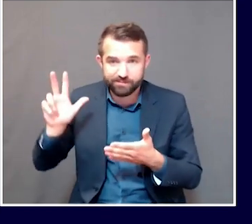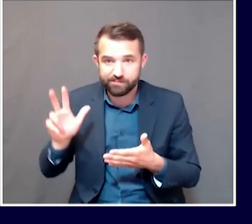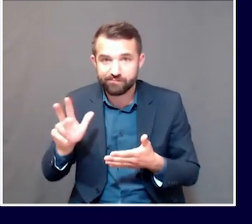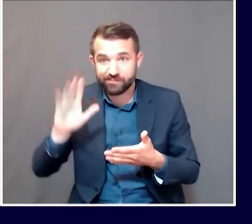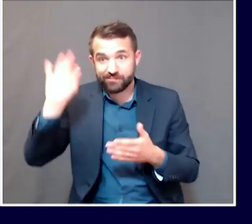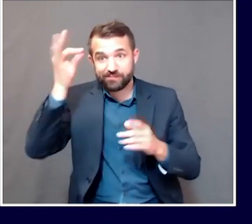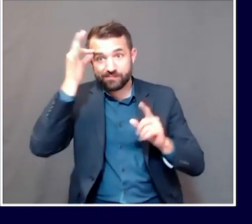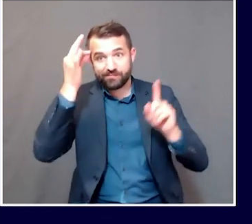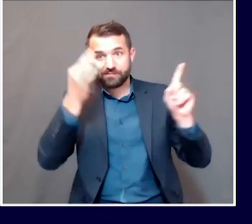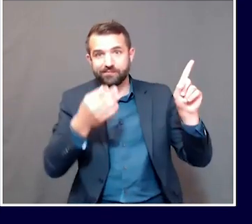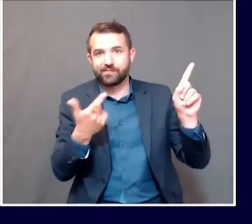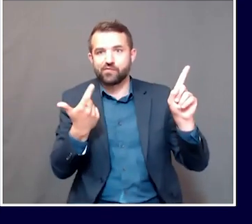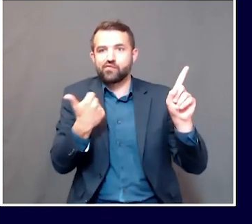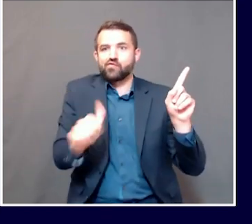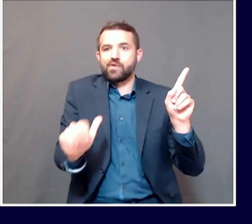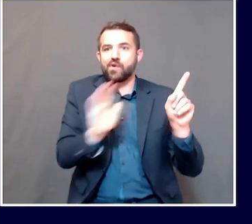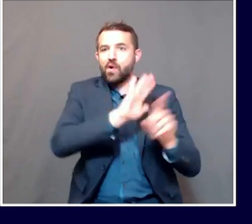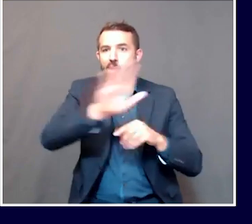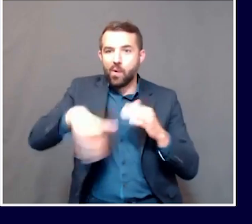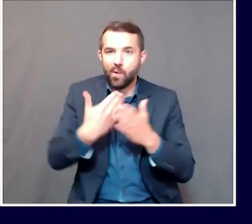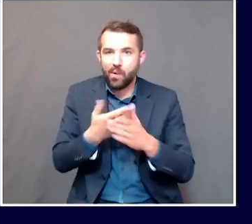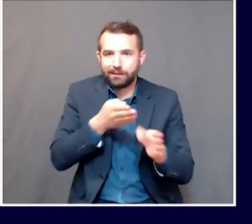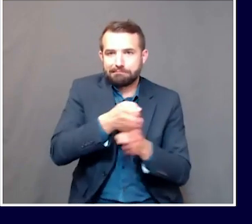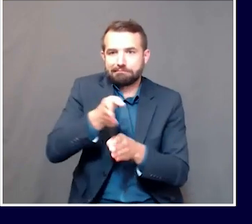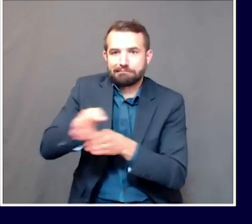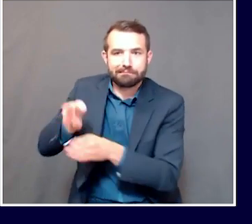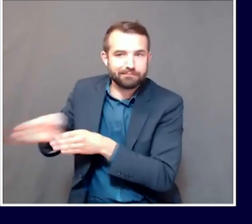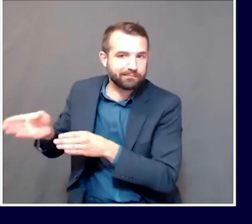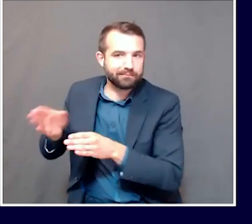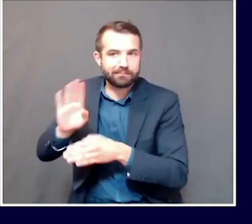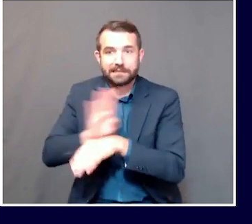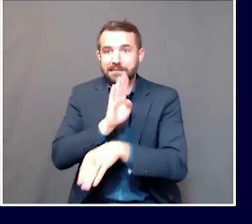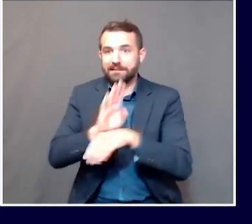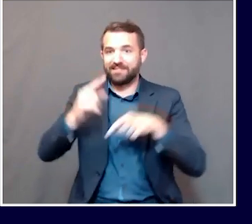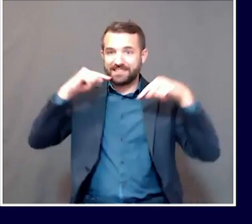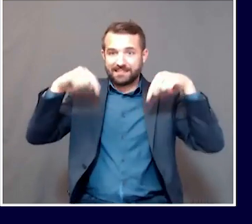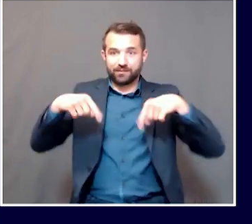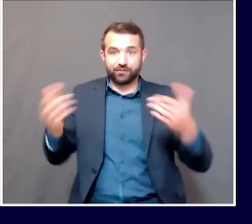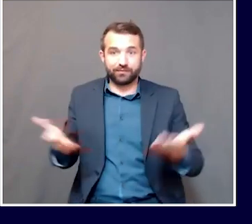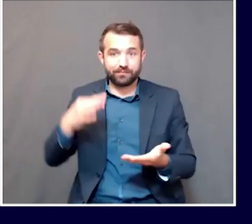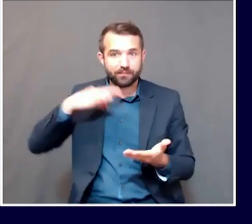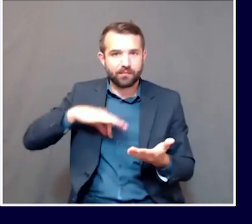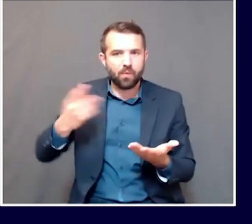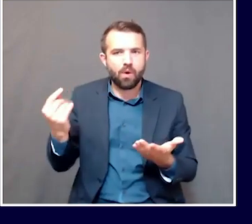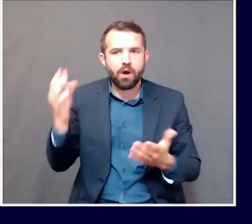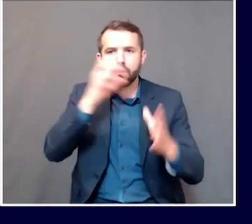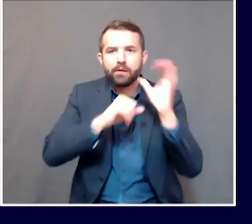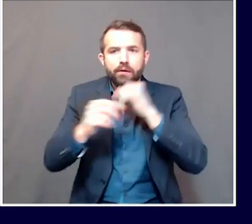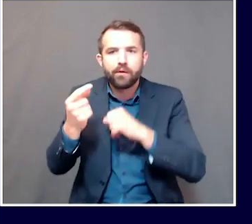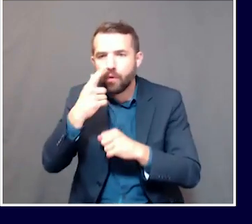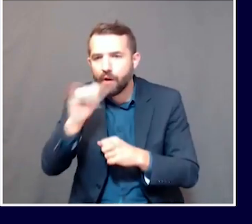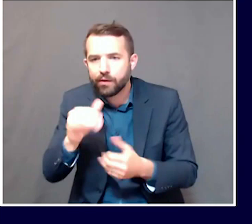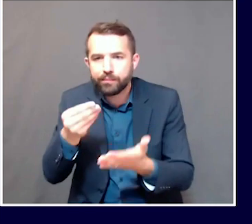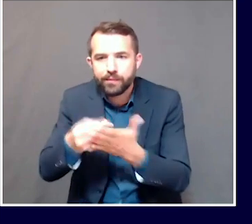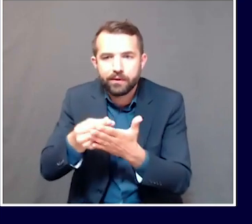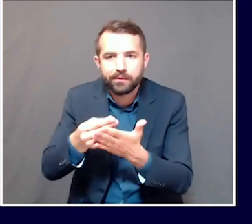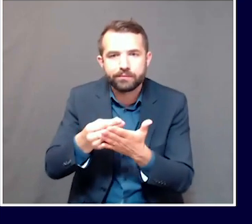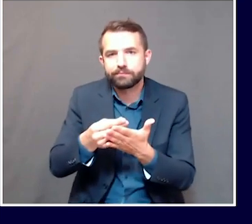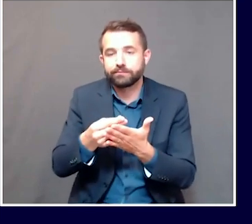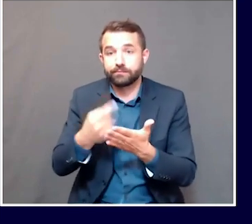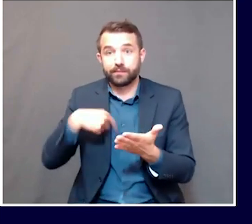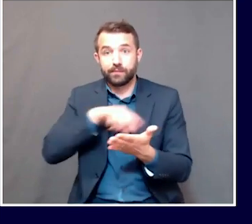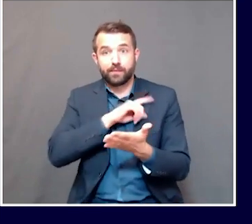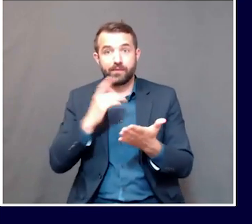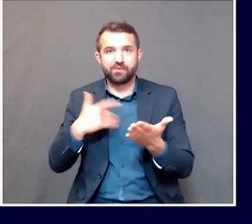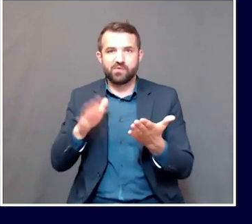from all sectors of the economy in Maine. And we were looking at as much as $3 billion in relief